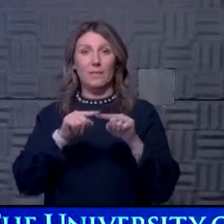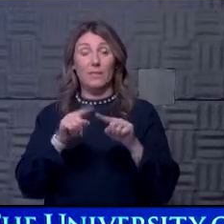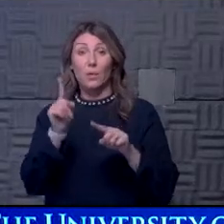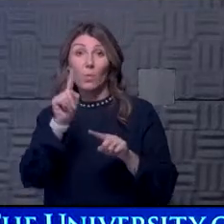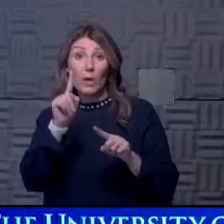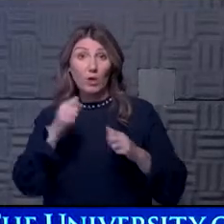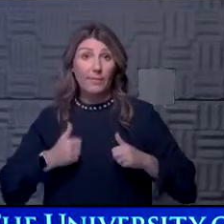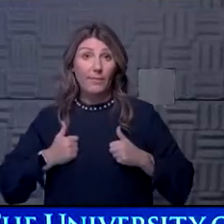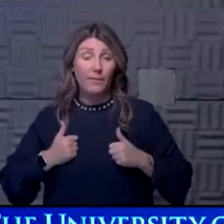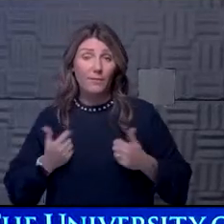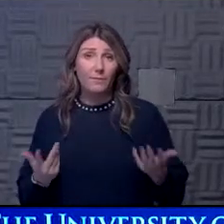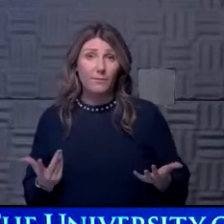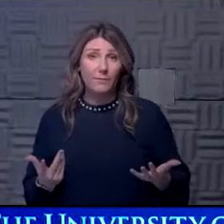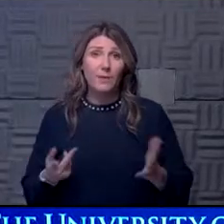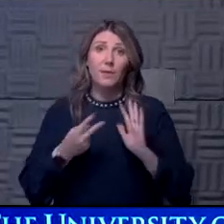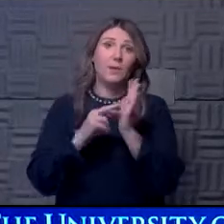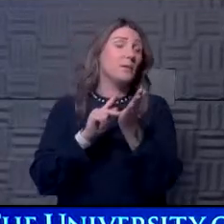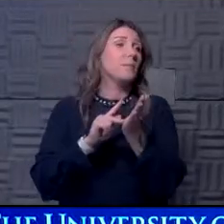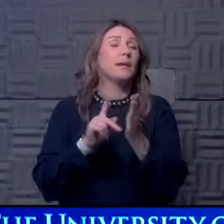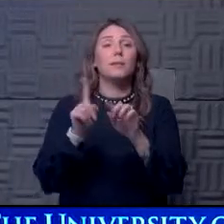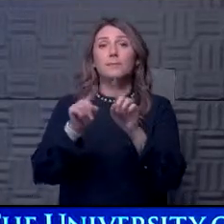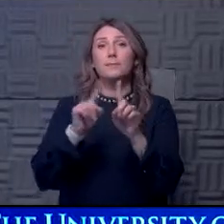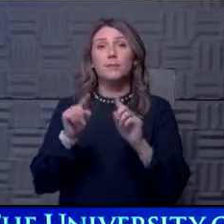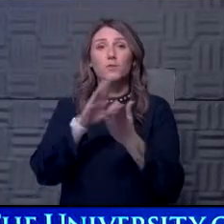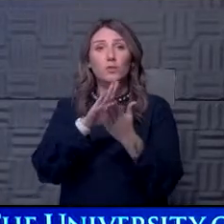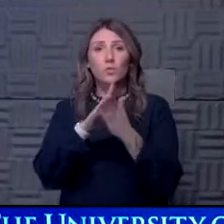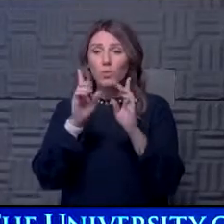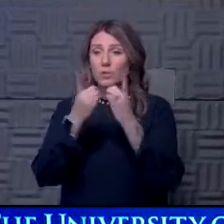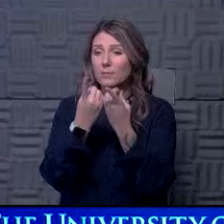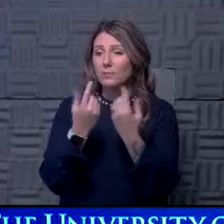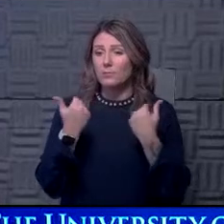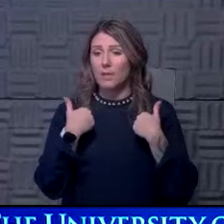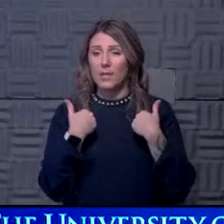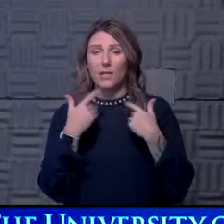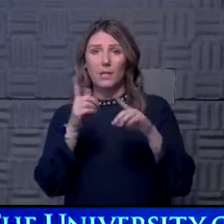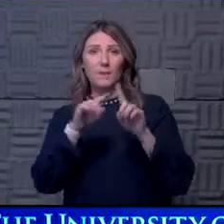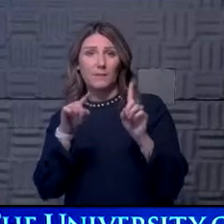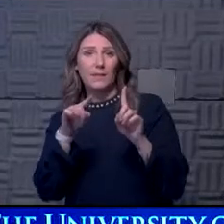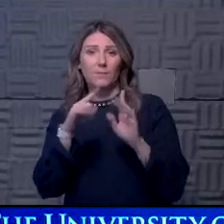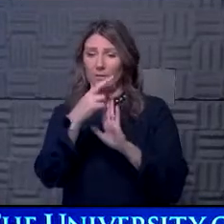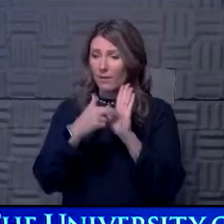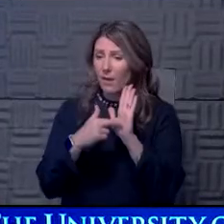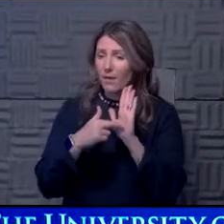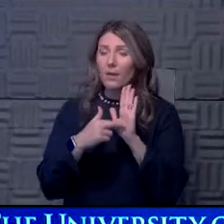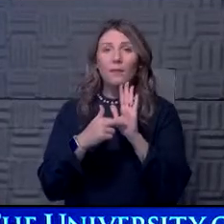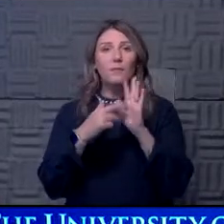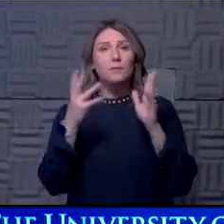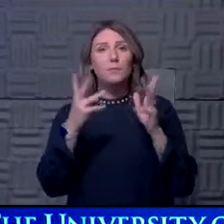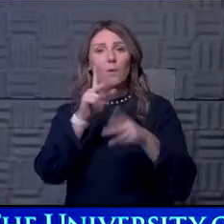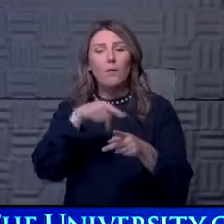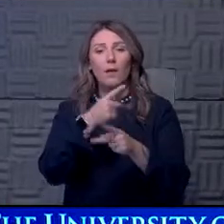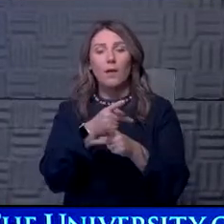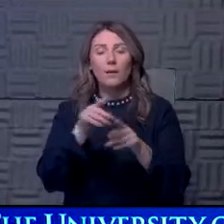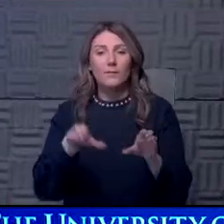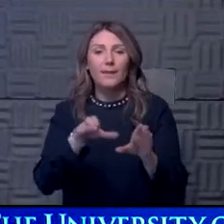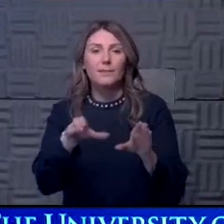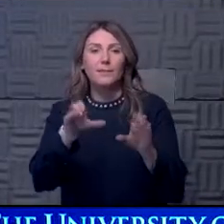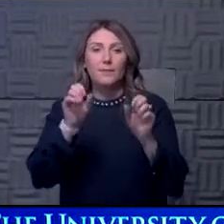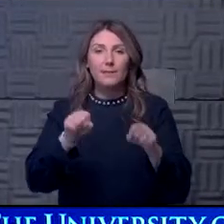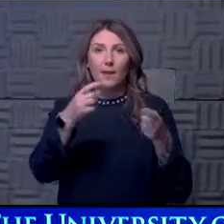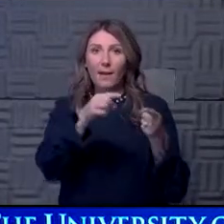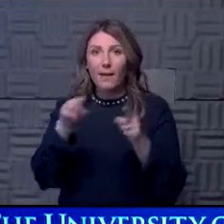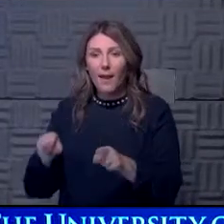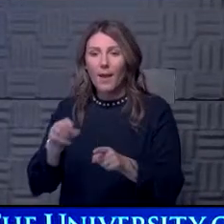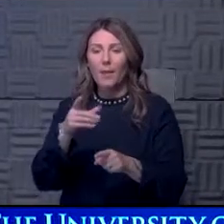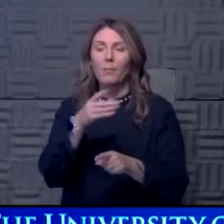where you are. Uh, meaning different school districts having different, uh, guidelines around what sort of activities can take